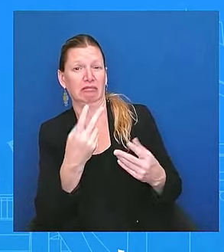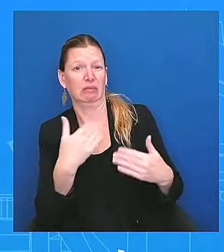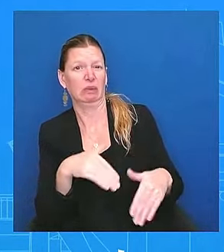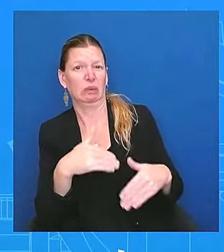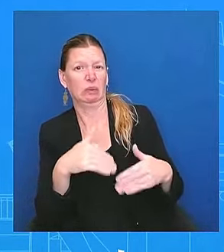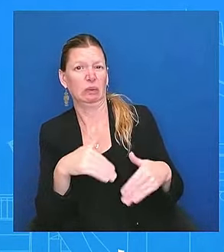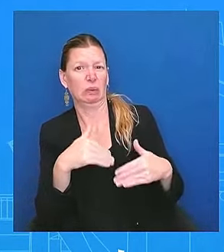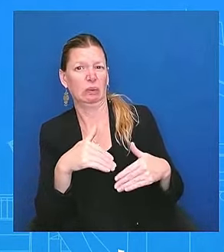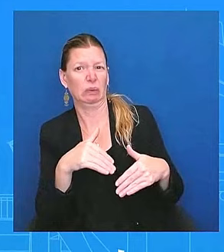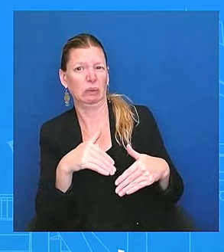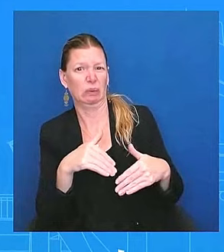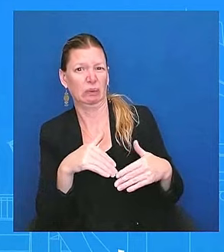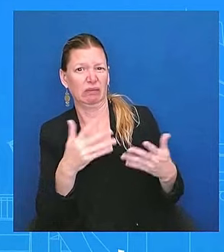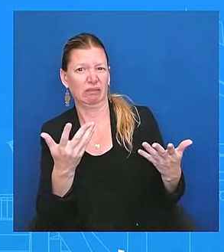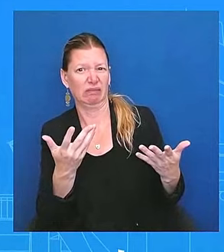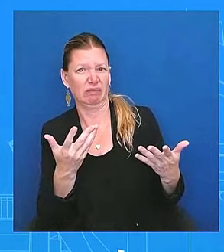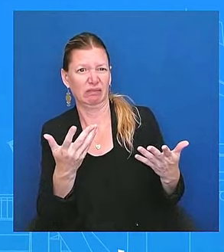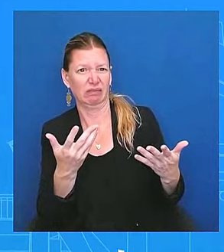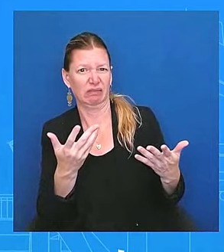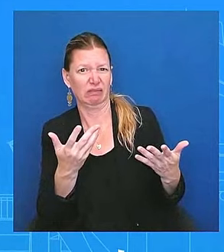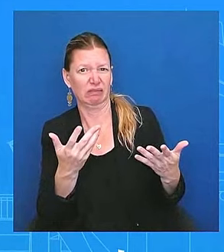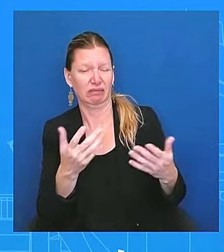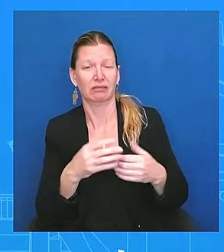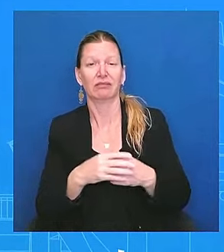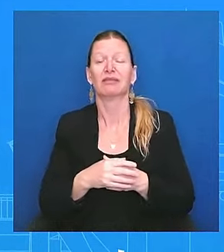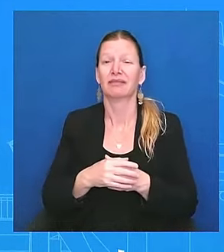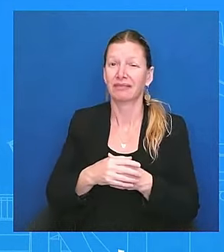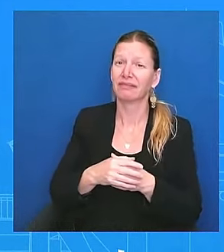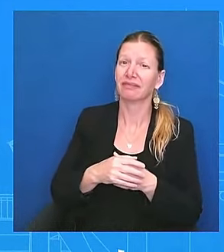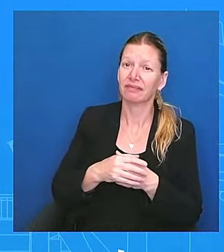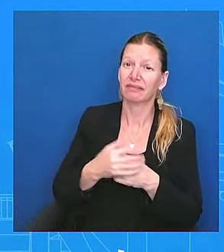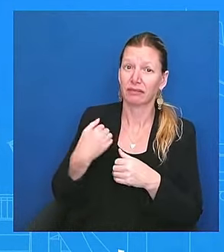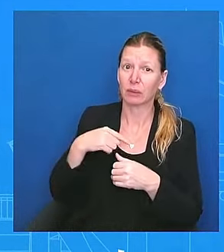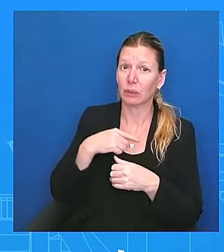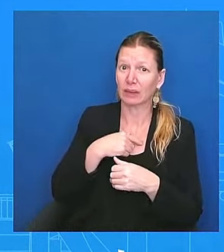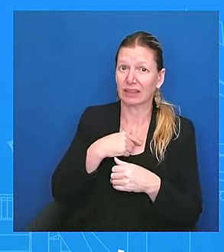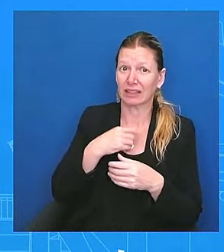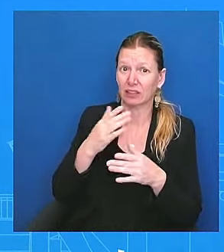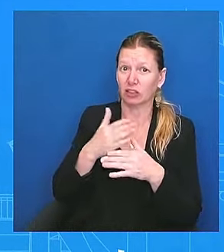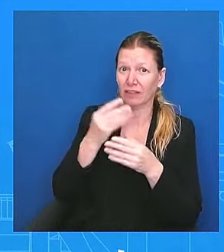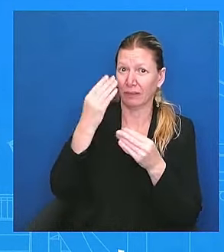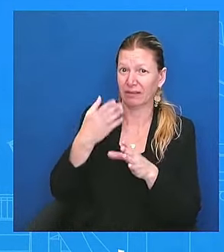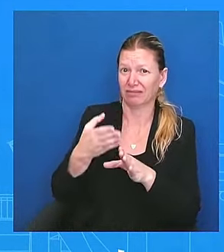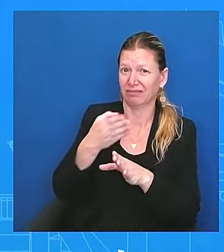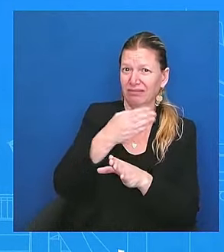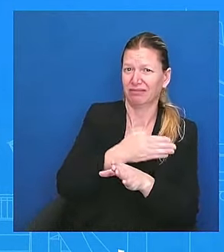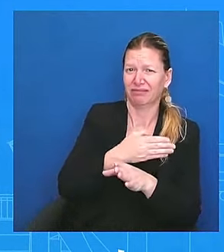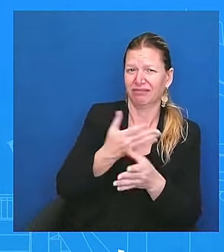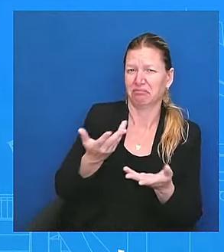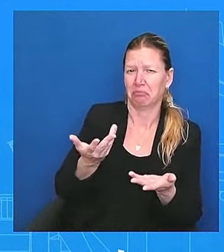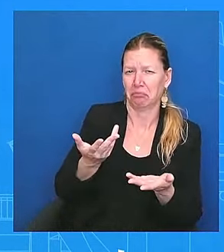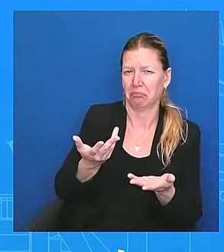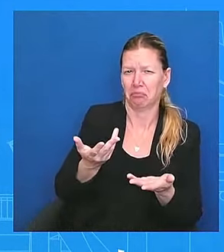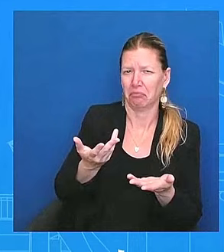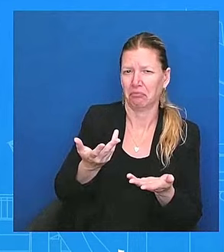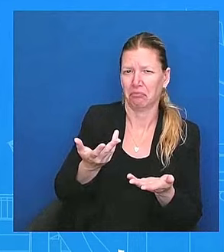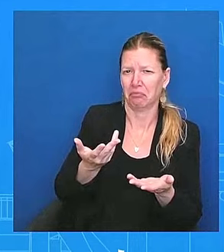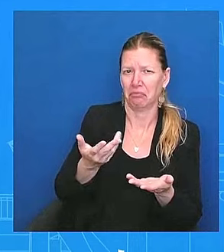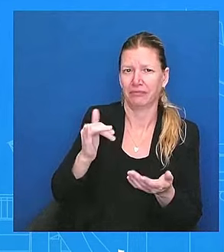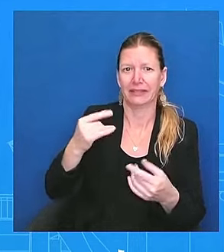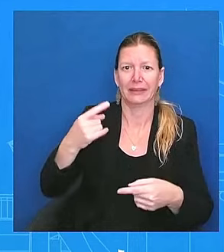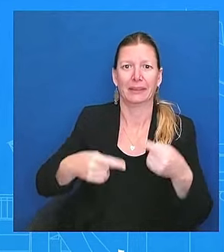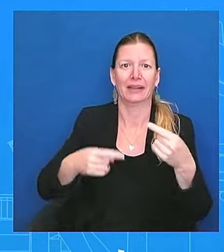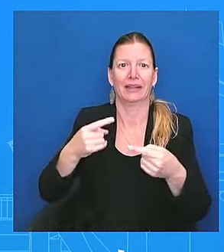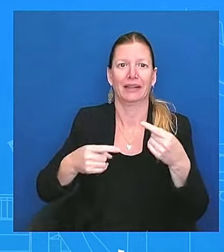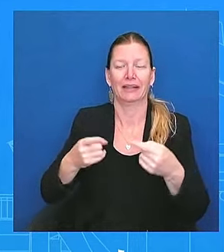what was going on, and then we shared that information. We didn't use that, we didn't use that before the debate. You all asked, hey, is he under the weather?